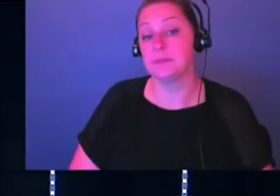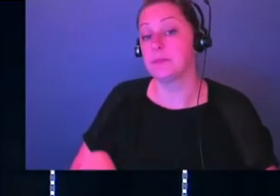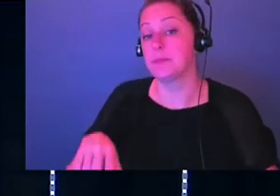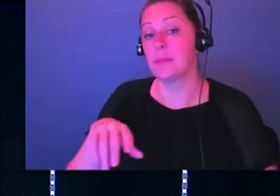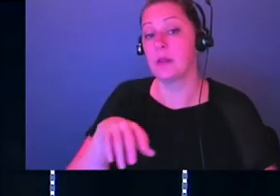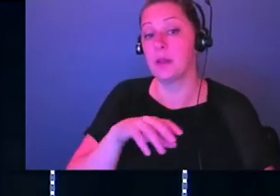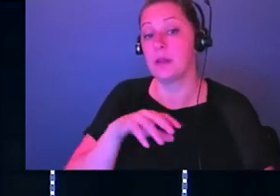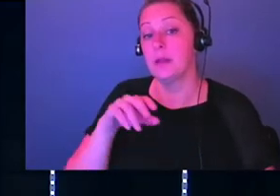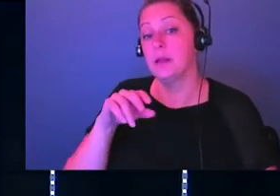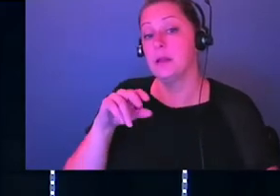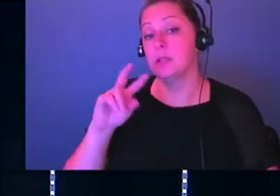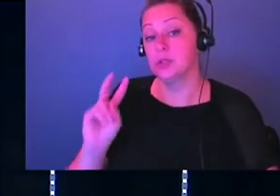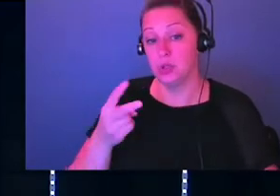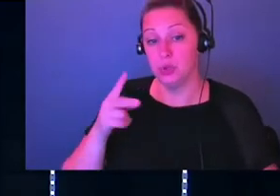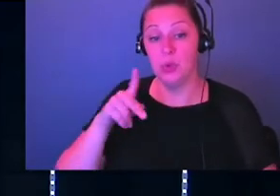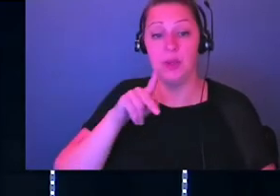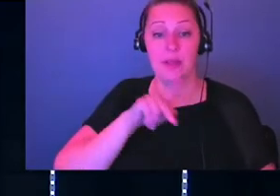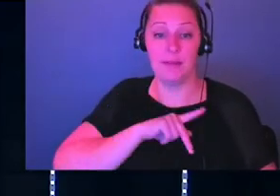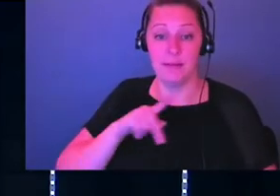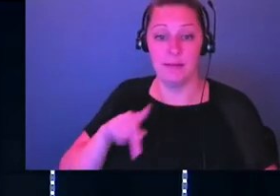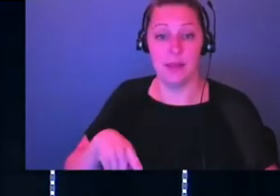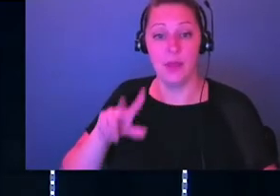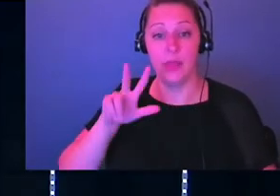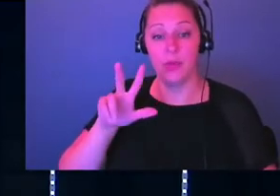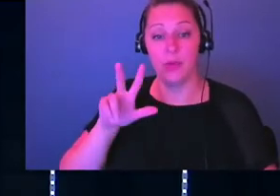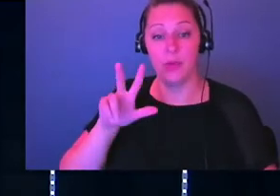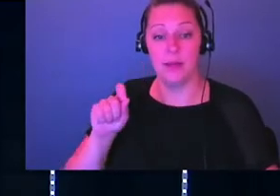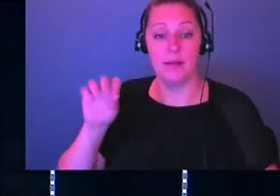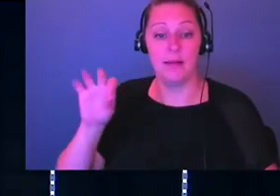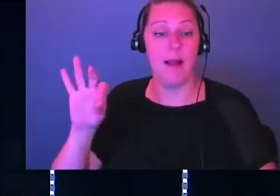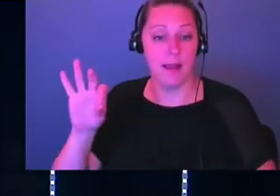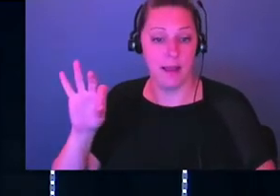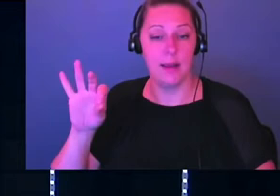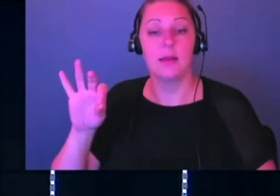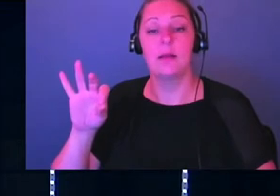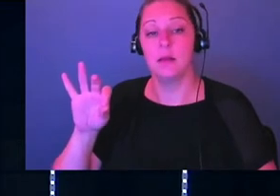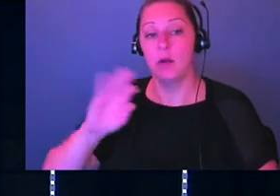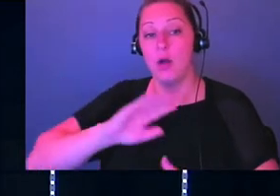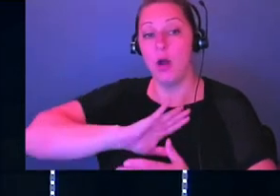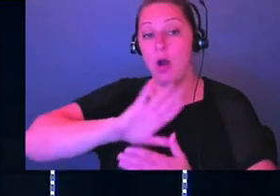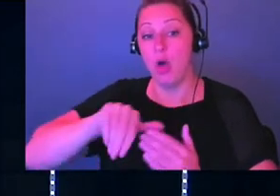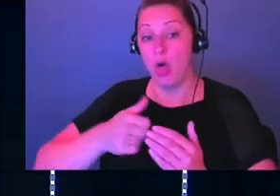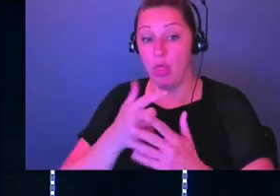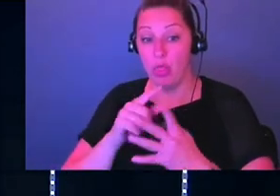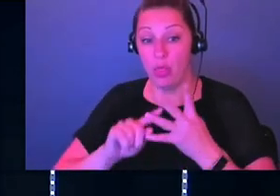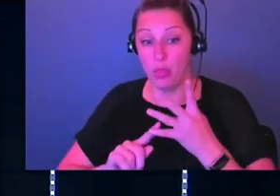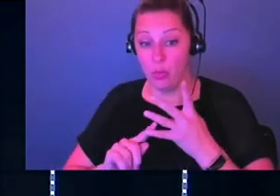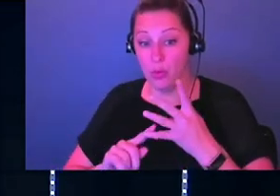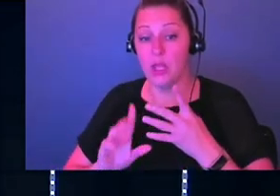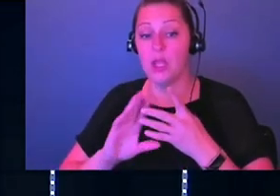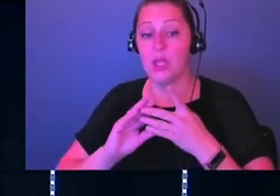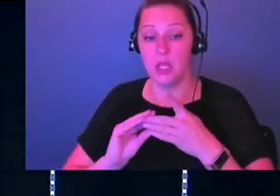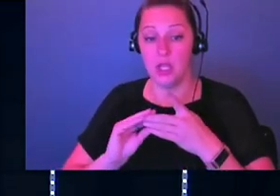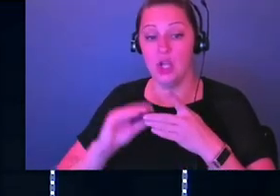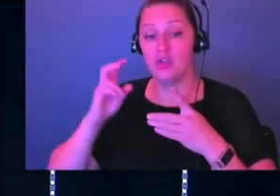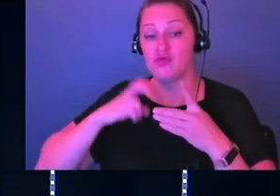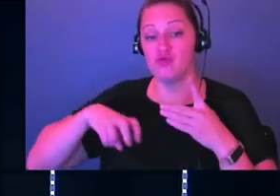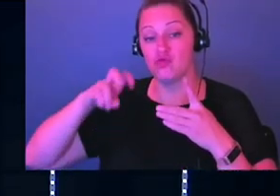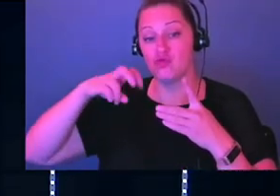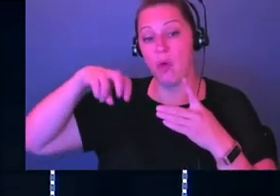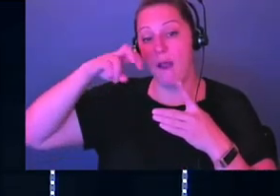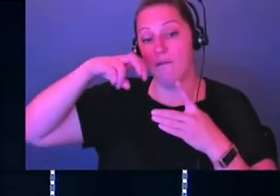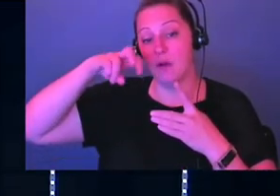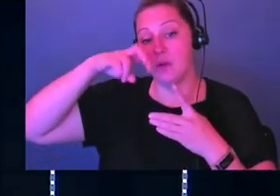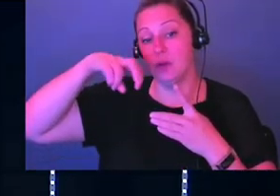of Edom and his troops joined them, like we said, and all three armies traveled along a roundabout